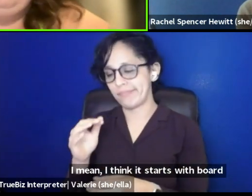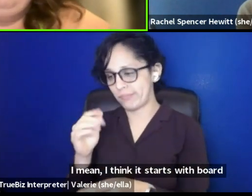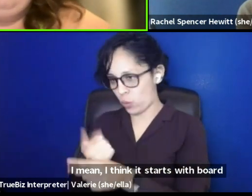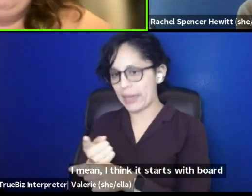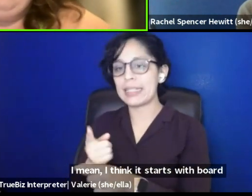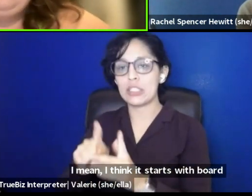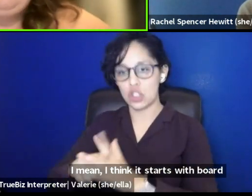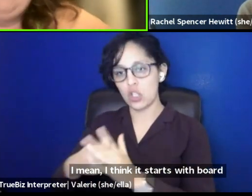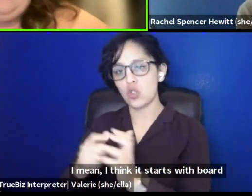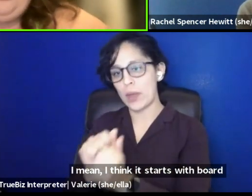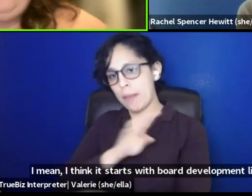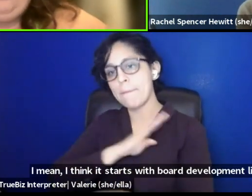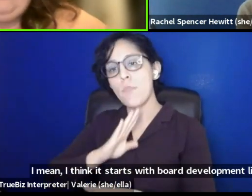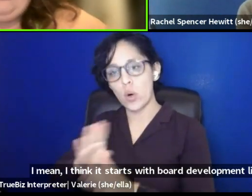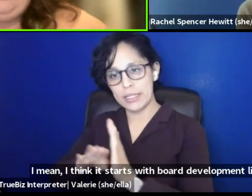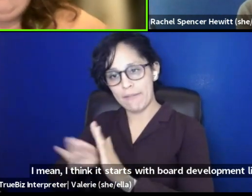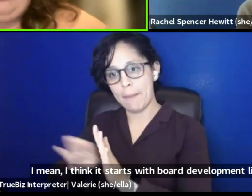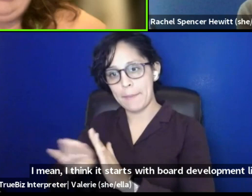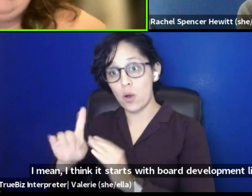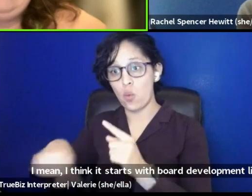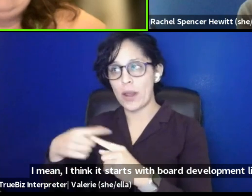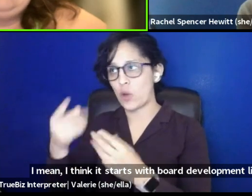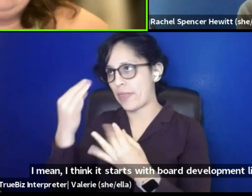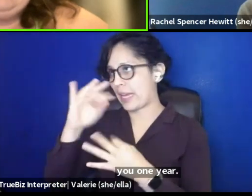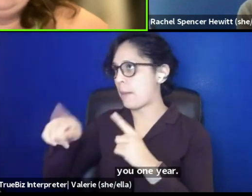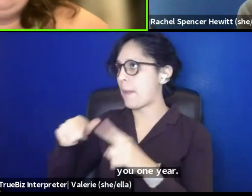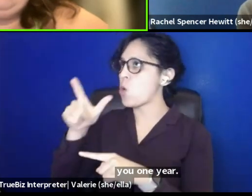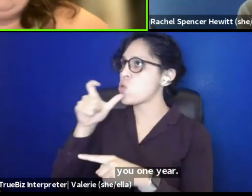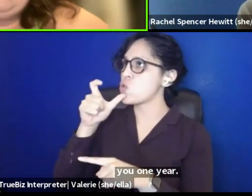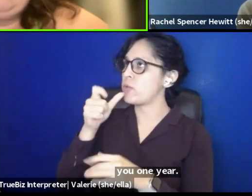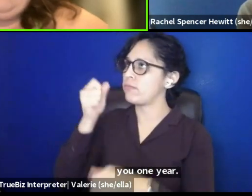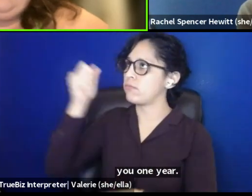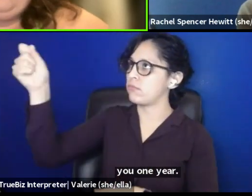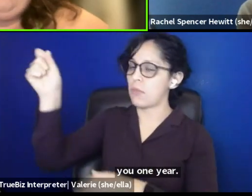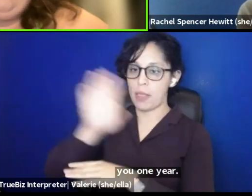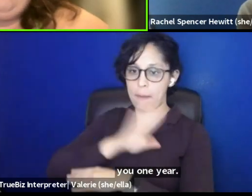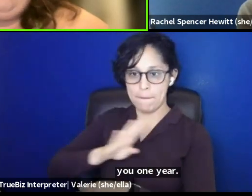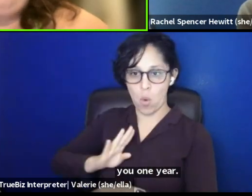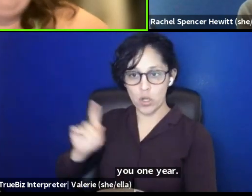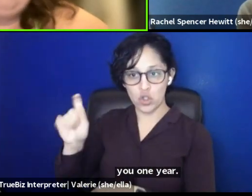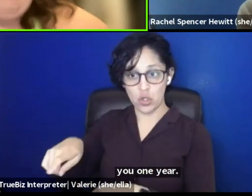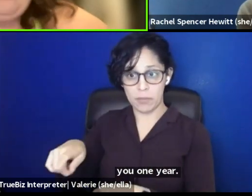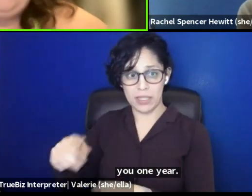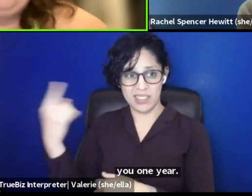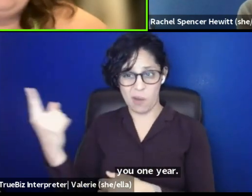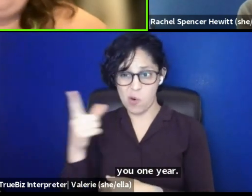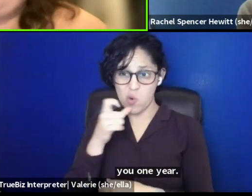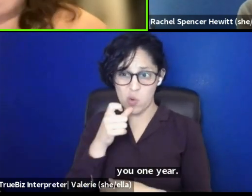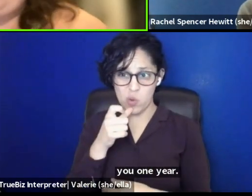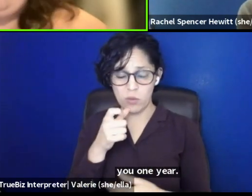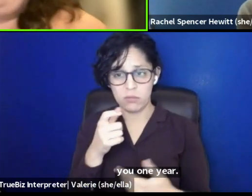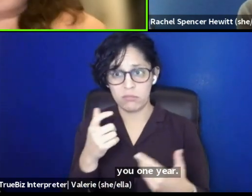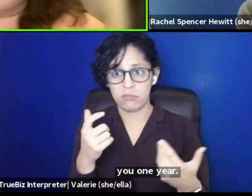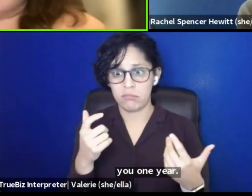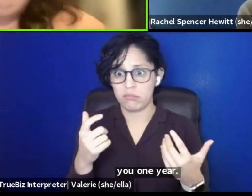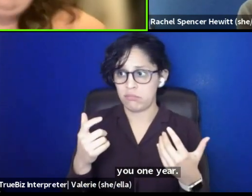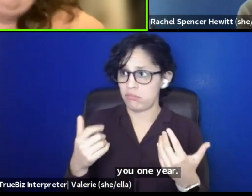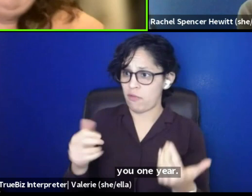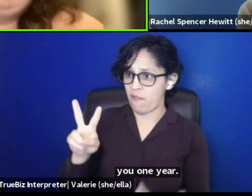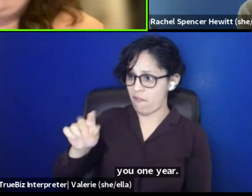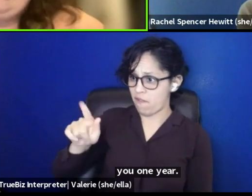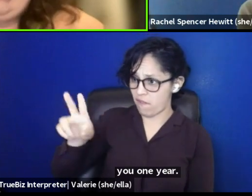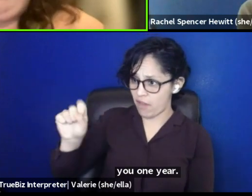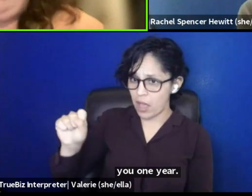cultivating who you want on your board, it should be really somebody who, you know, you should make your values and your mission and your